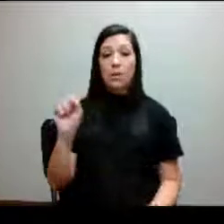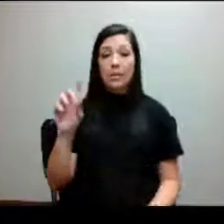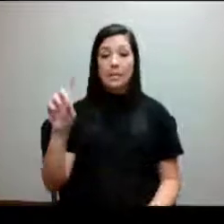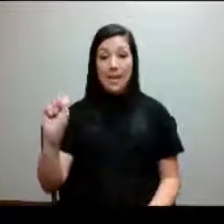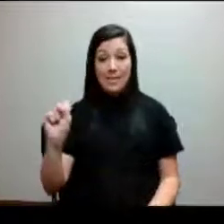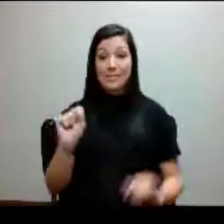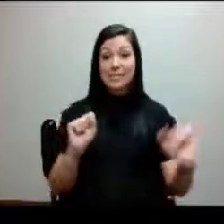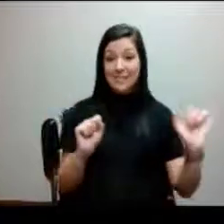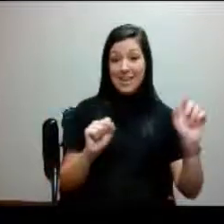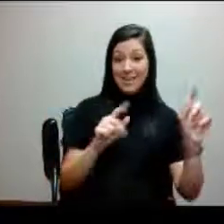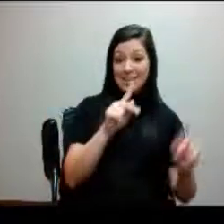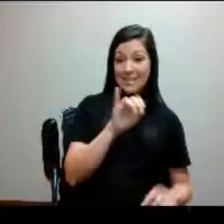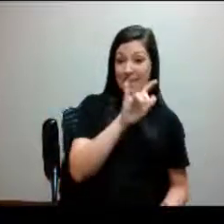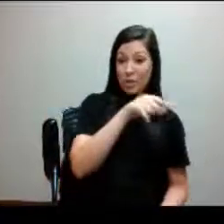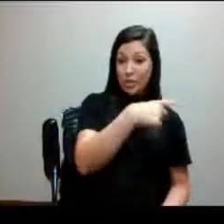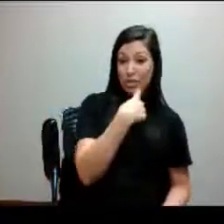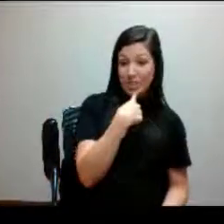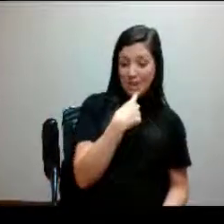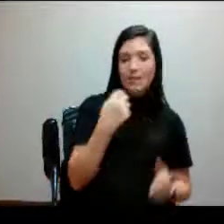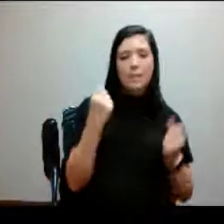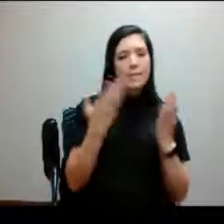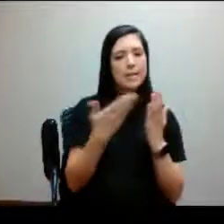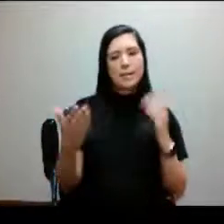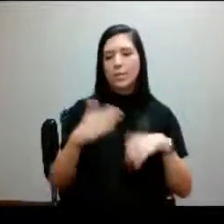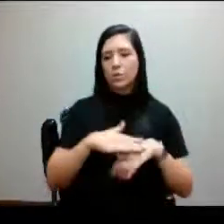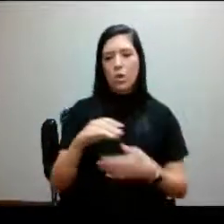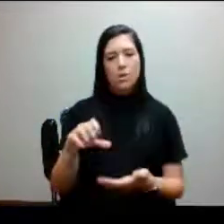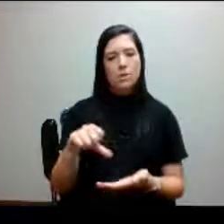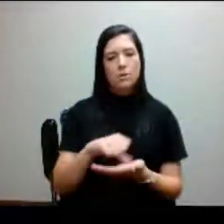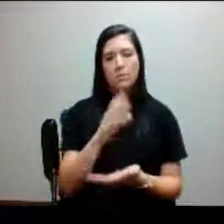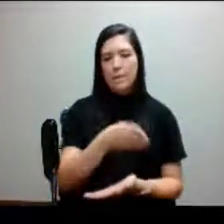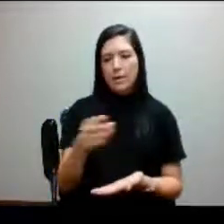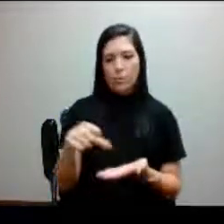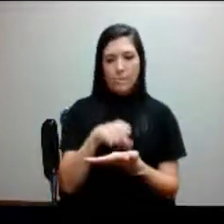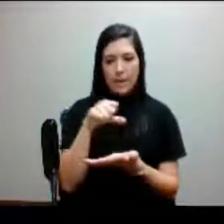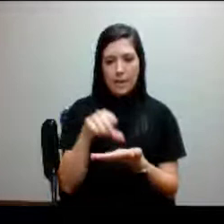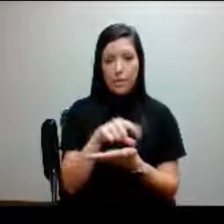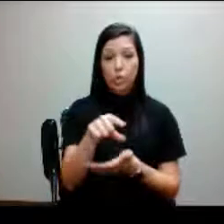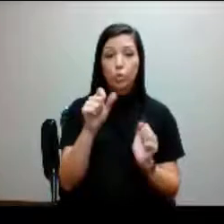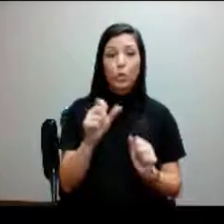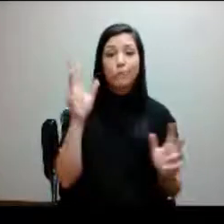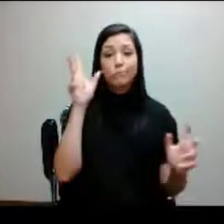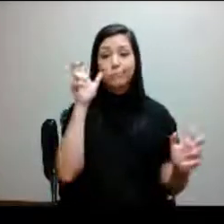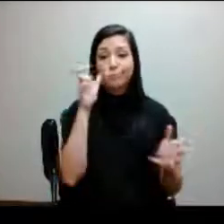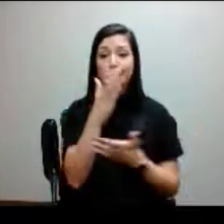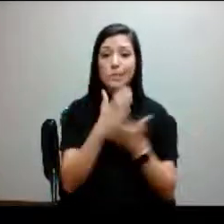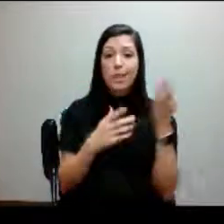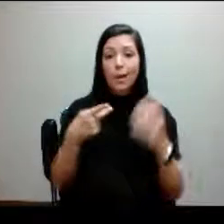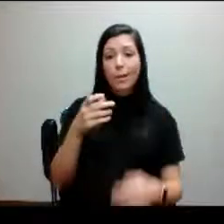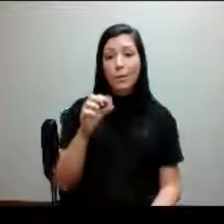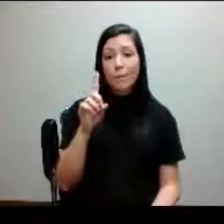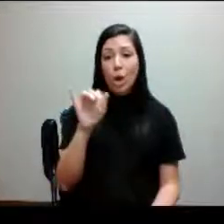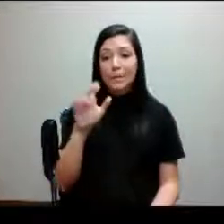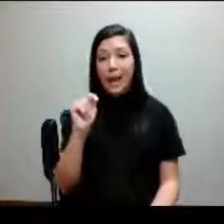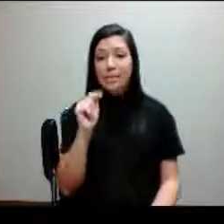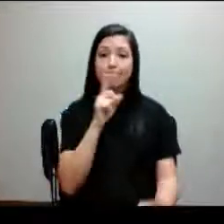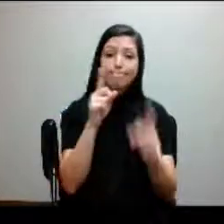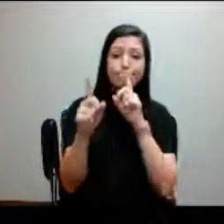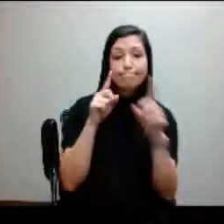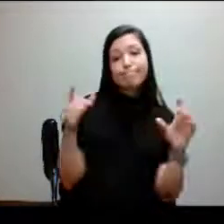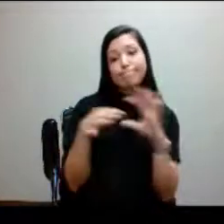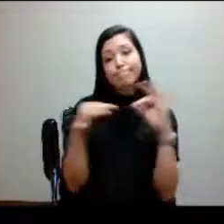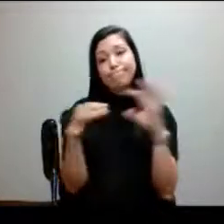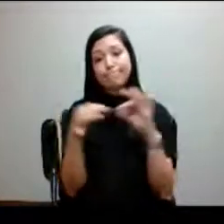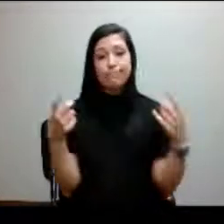like Kelsey said, a lot of our things are on the Blackboard page. And you can listen to some of the podcasts and just some of the dialogues and conversation that takes